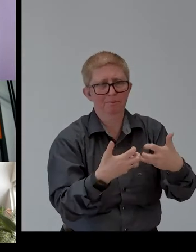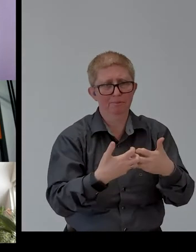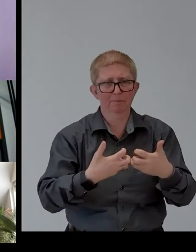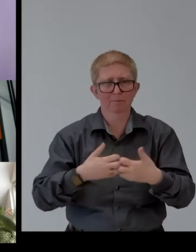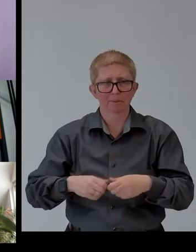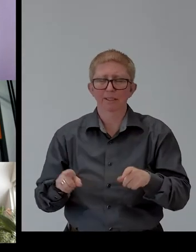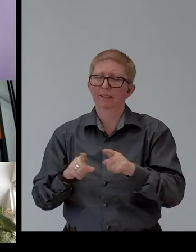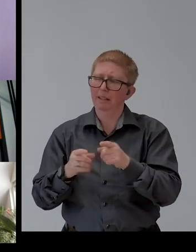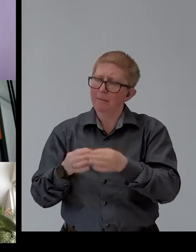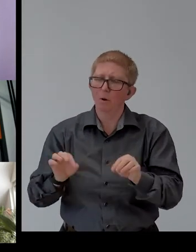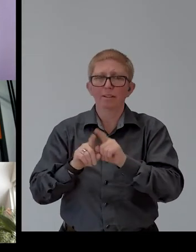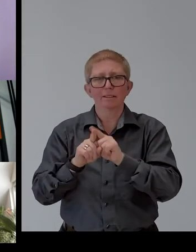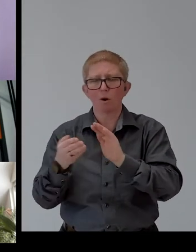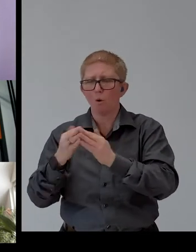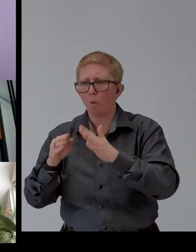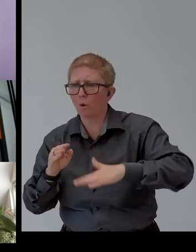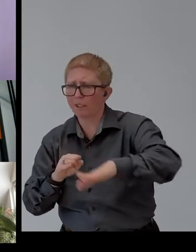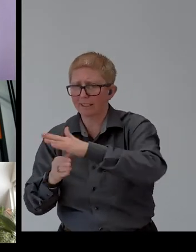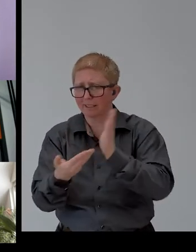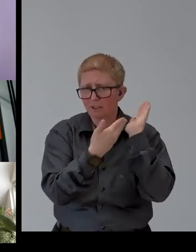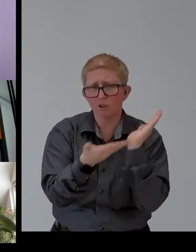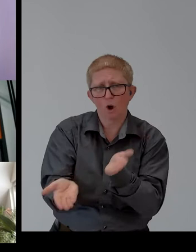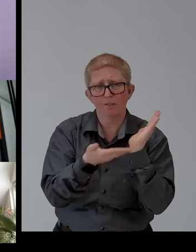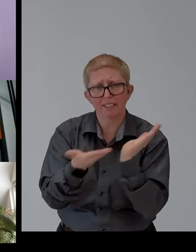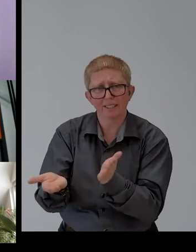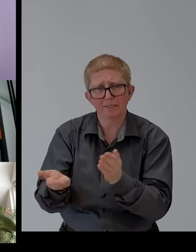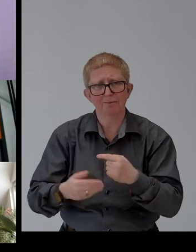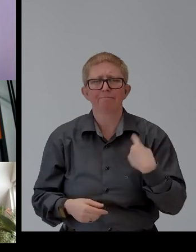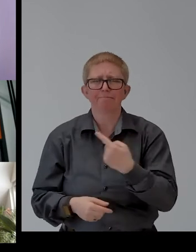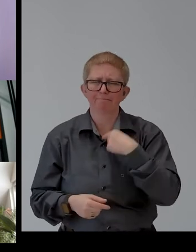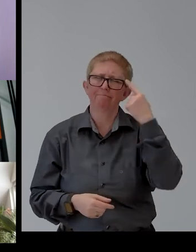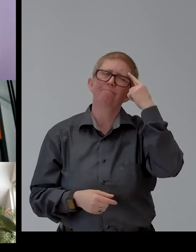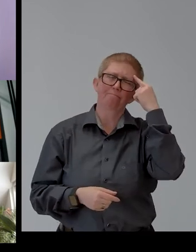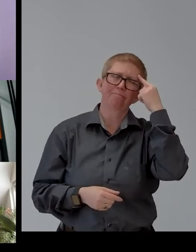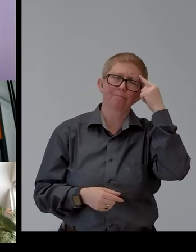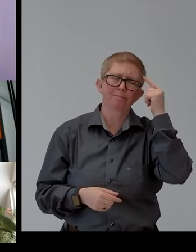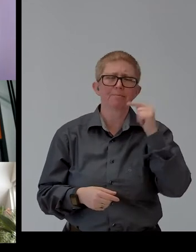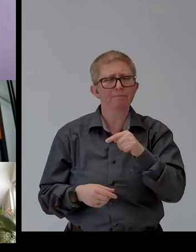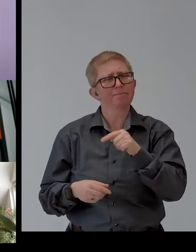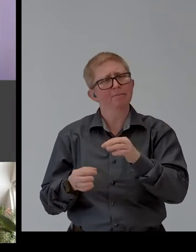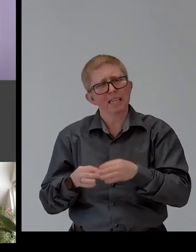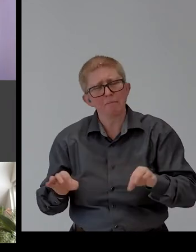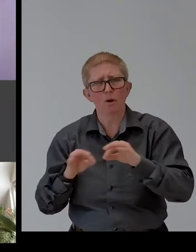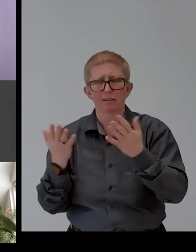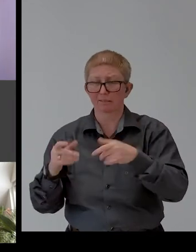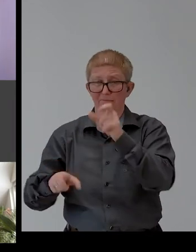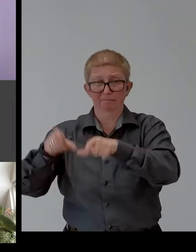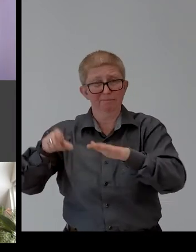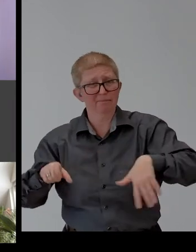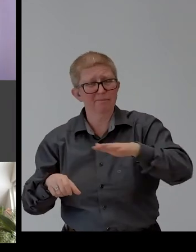We have a bias towards action and we believe that fundamentally and unequivocally, all people are employable.